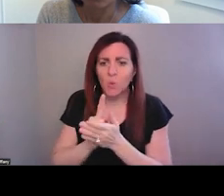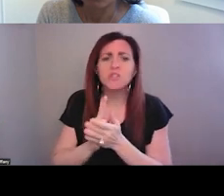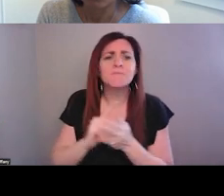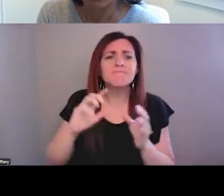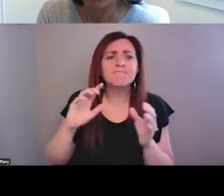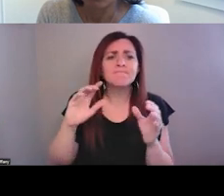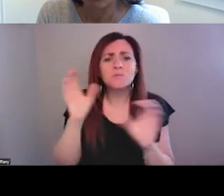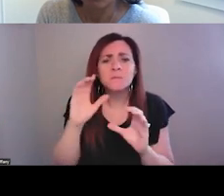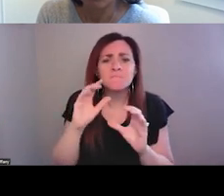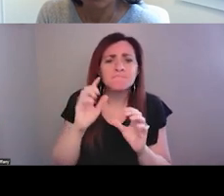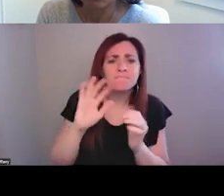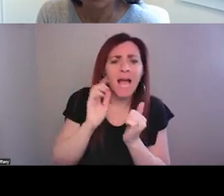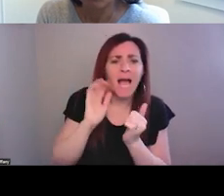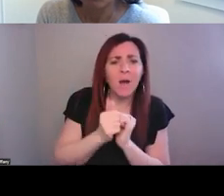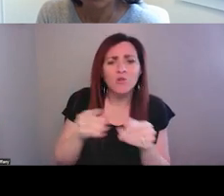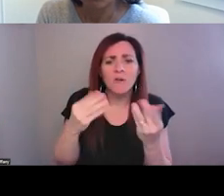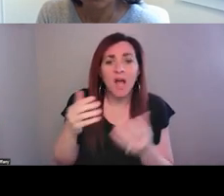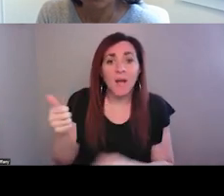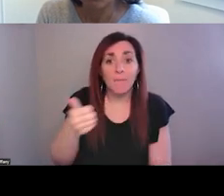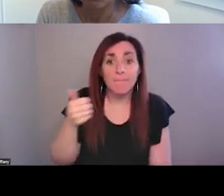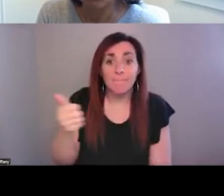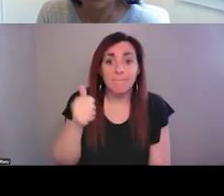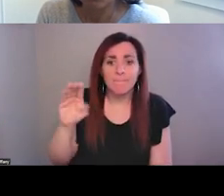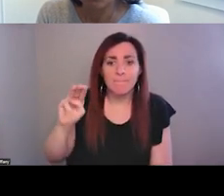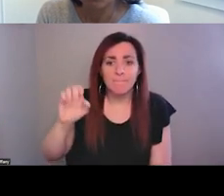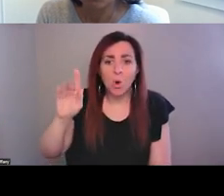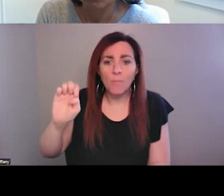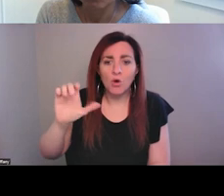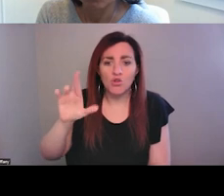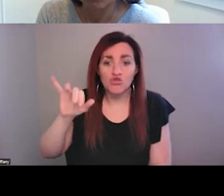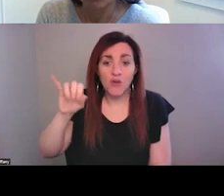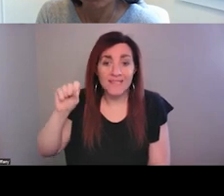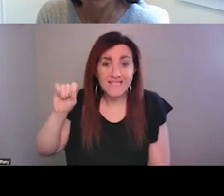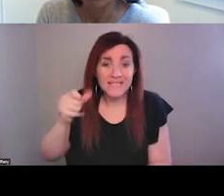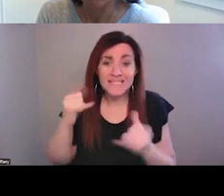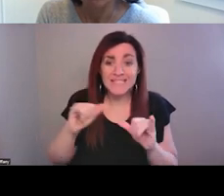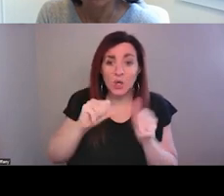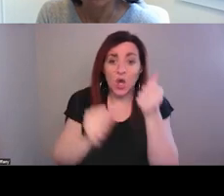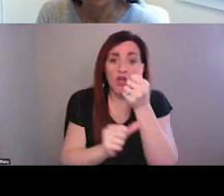crisis. Mobile crisis in North Carolina is still under Medicaid as a fee-for-service